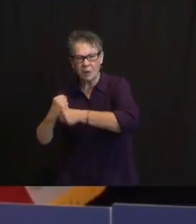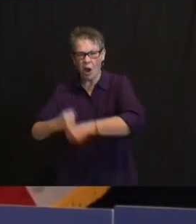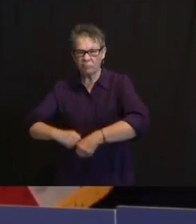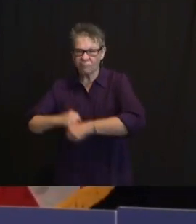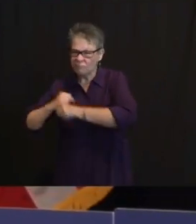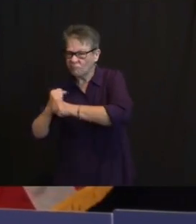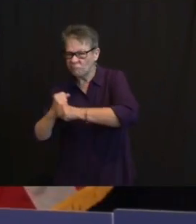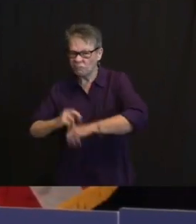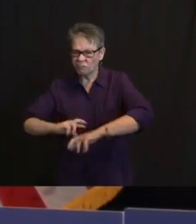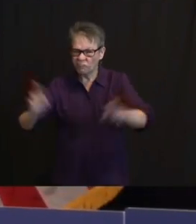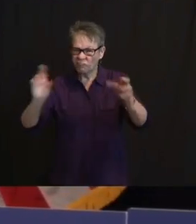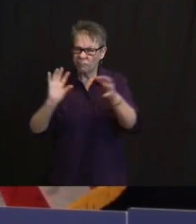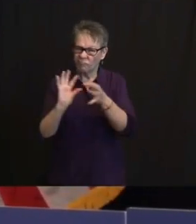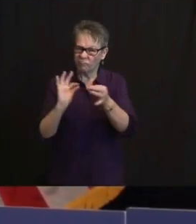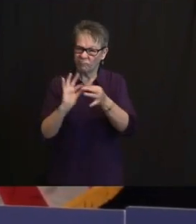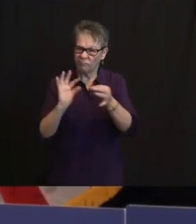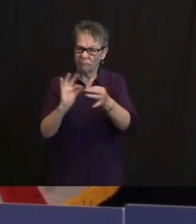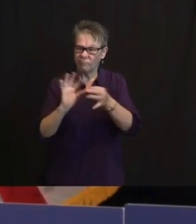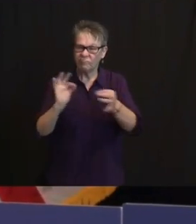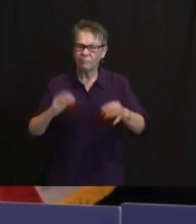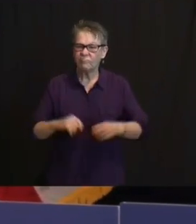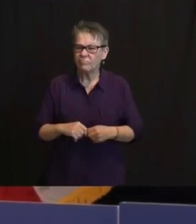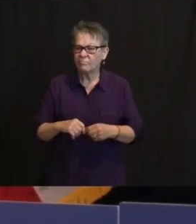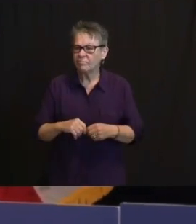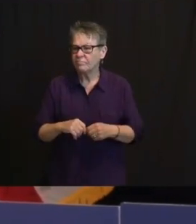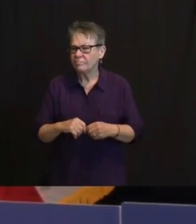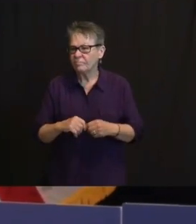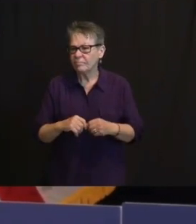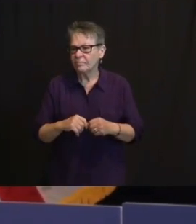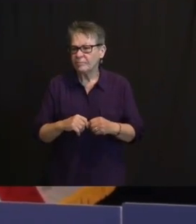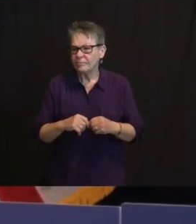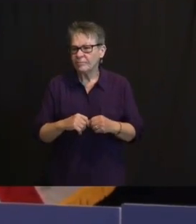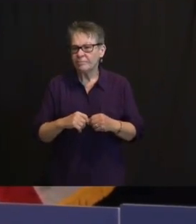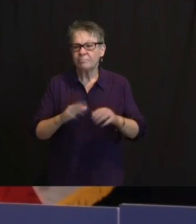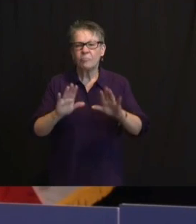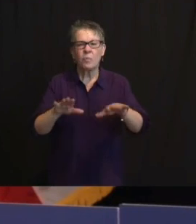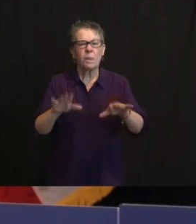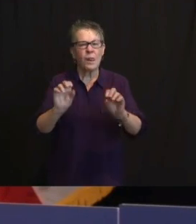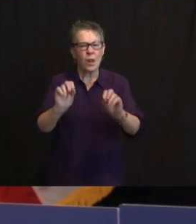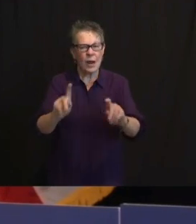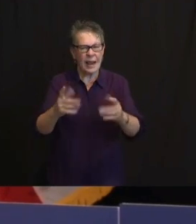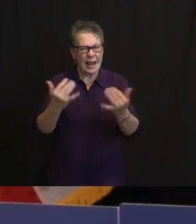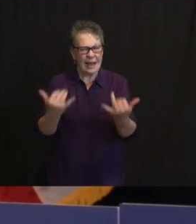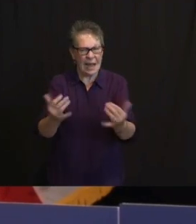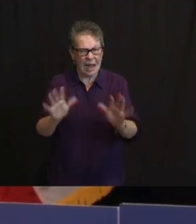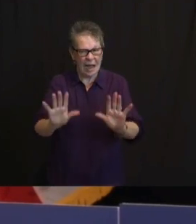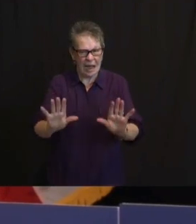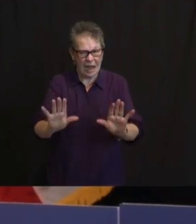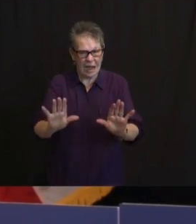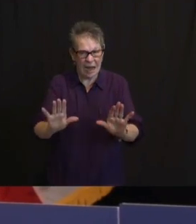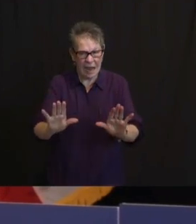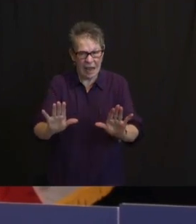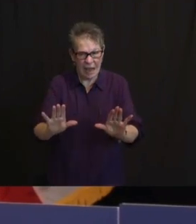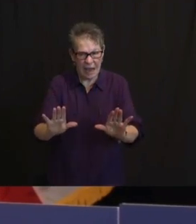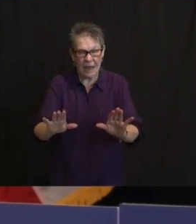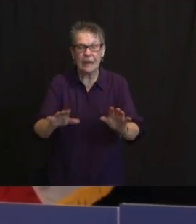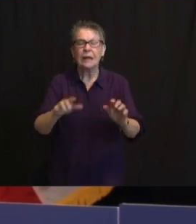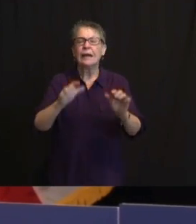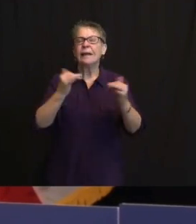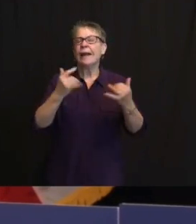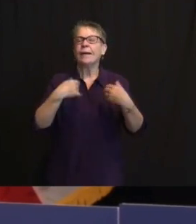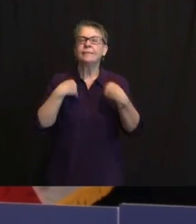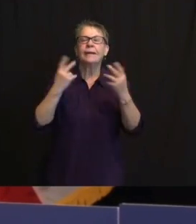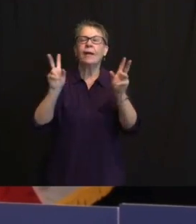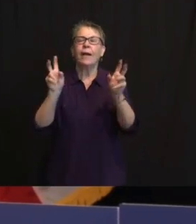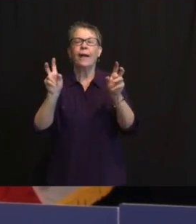HOSPITALIZATIONS. OKAY. AND I'M GOING TO TAKE JUST A LITTLE POETIC LICENSE. ASSUME THAT I'M SARS